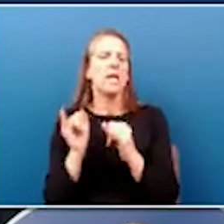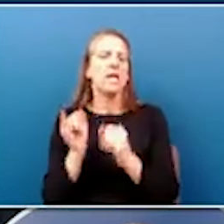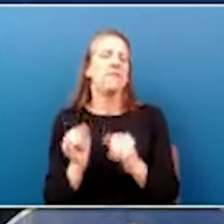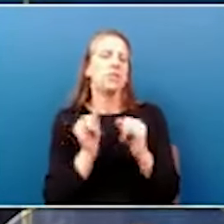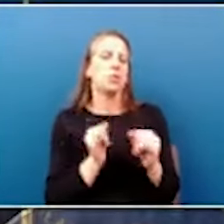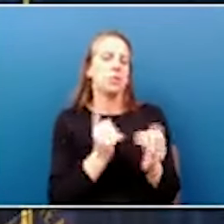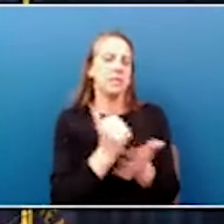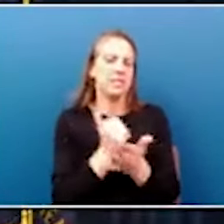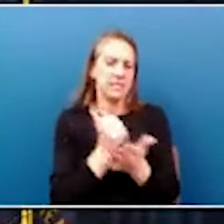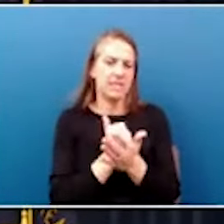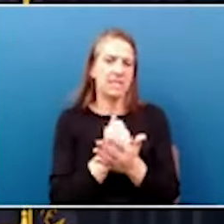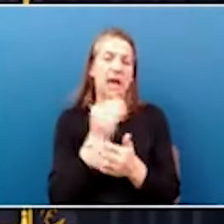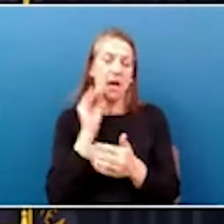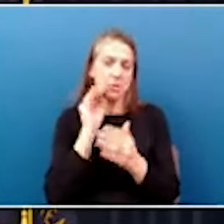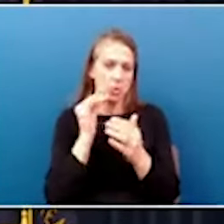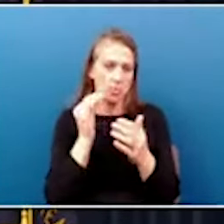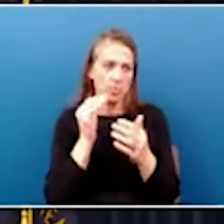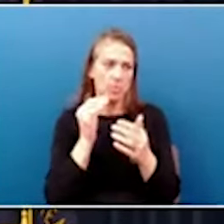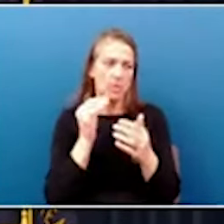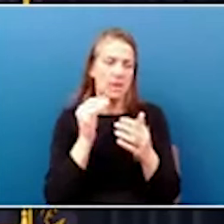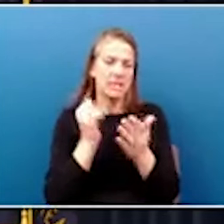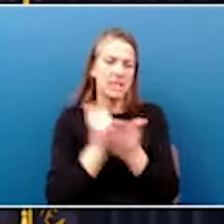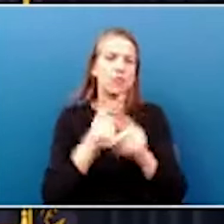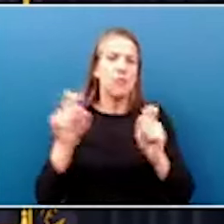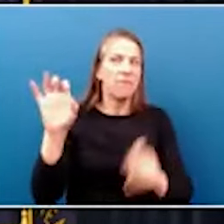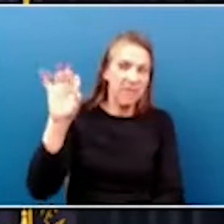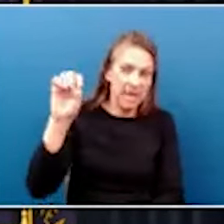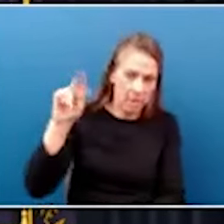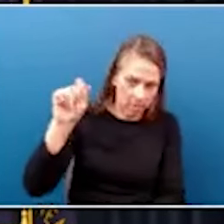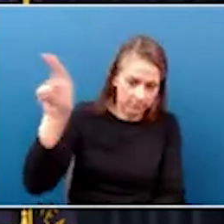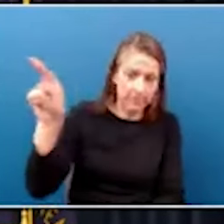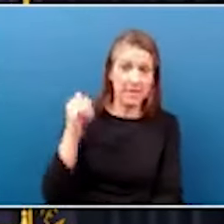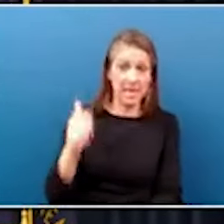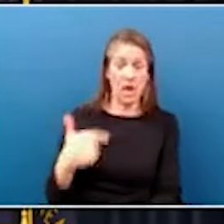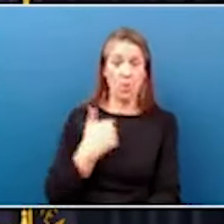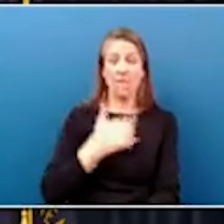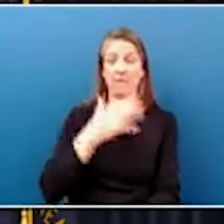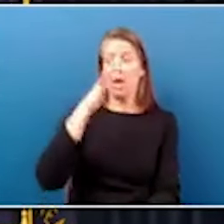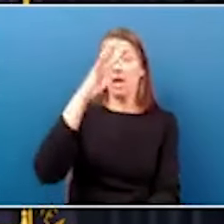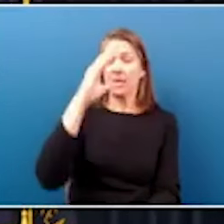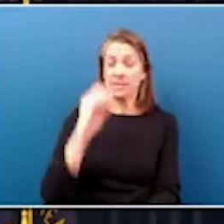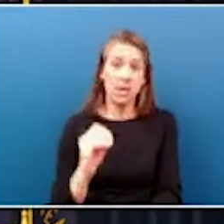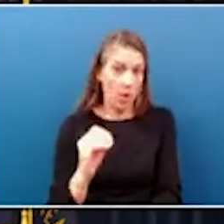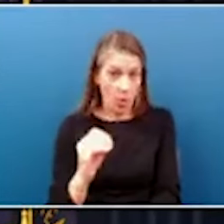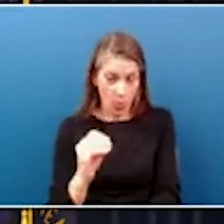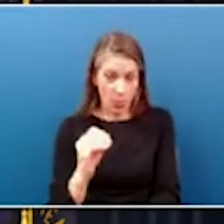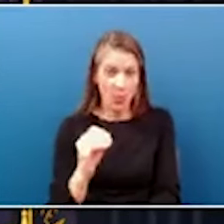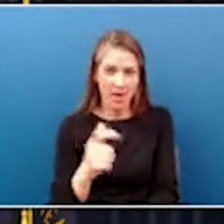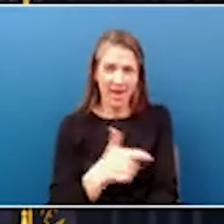from FEMA. And we now are down to zero power outages in any of the impacted counties.